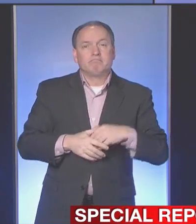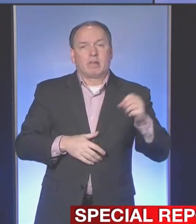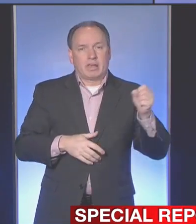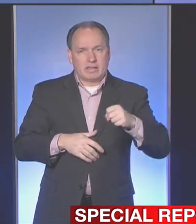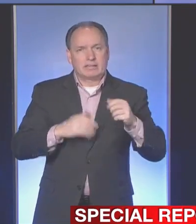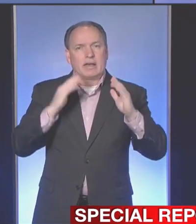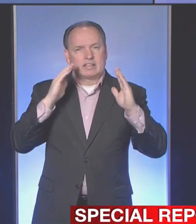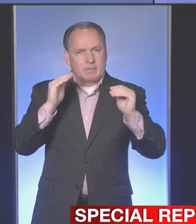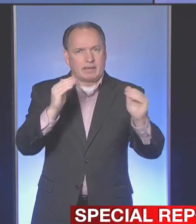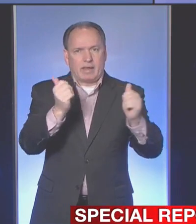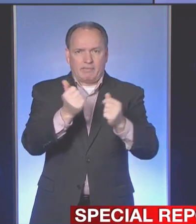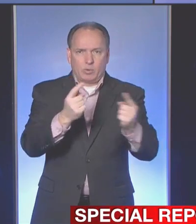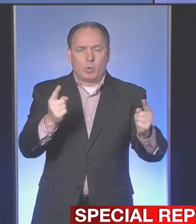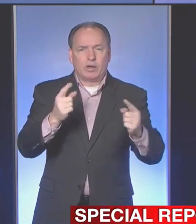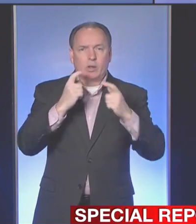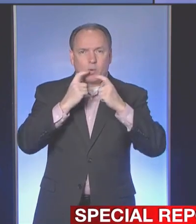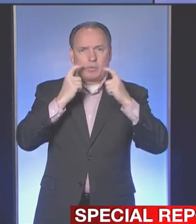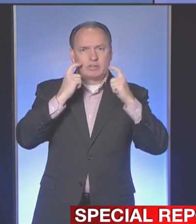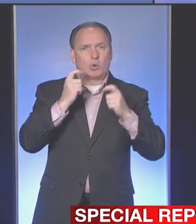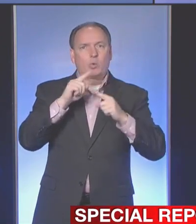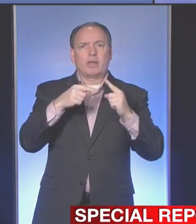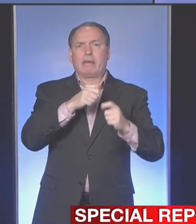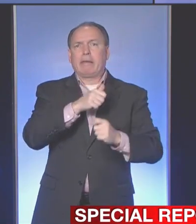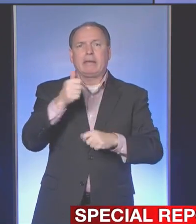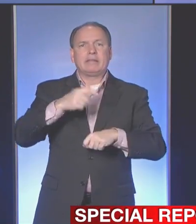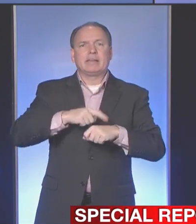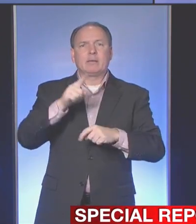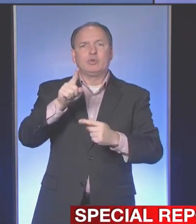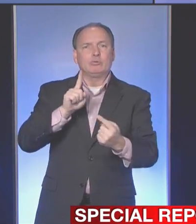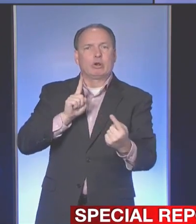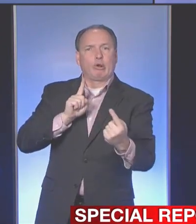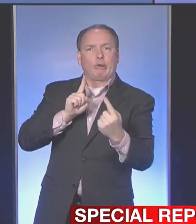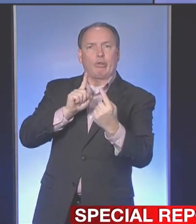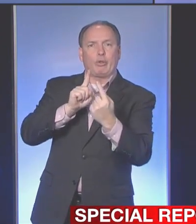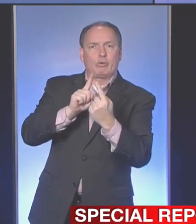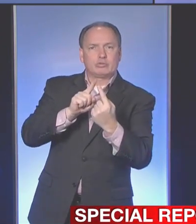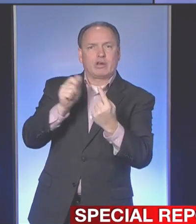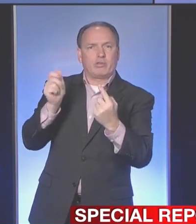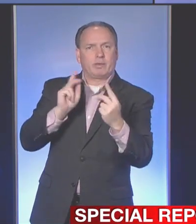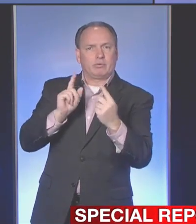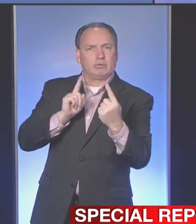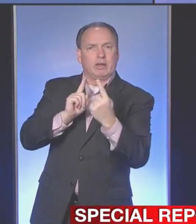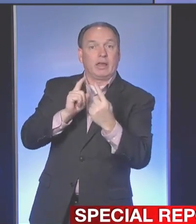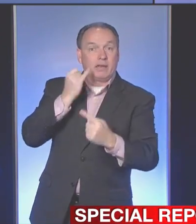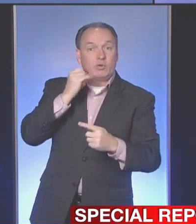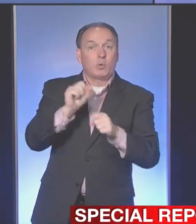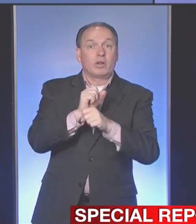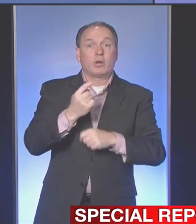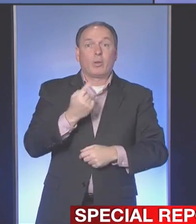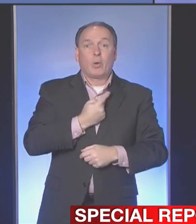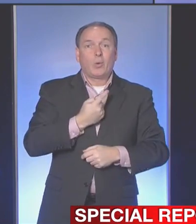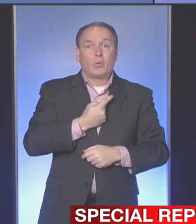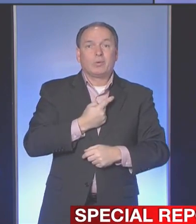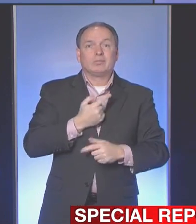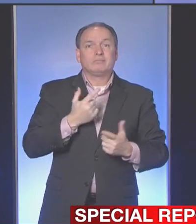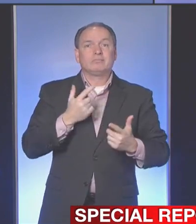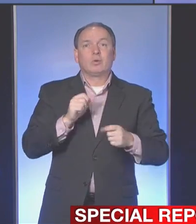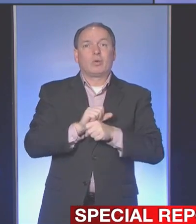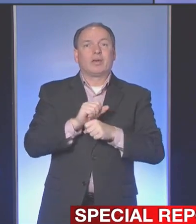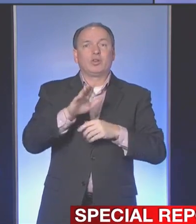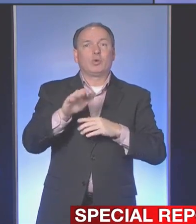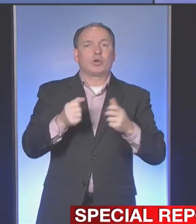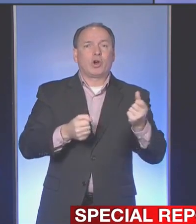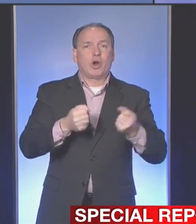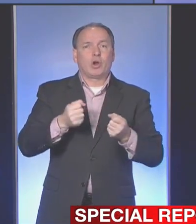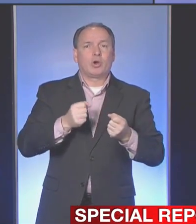a mask when they're anywhere near other people. So if you're working by yourself, if you're in a car by yourself